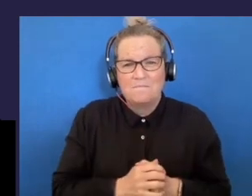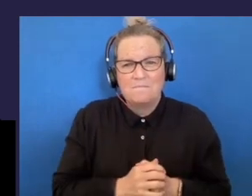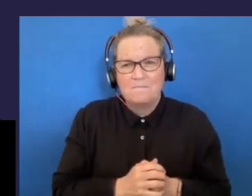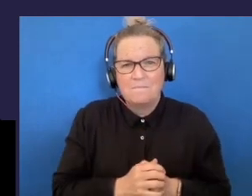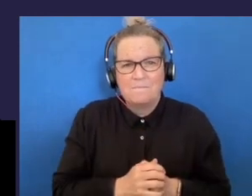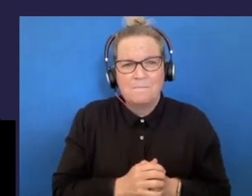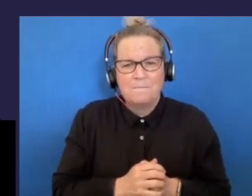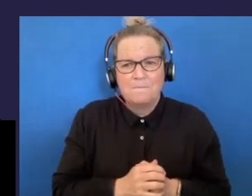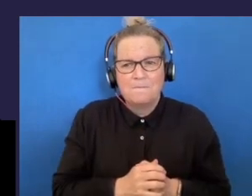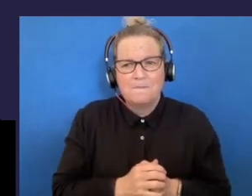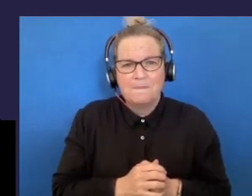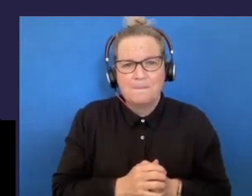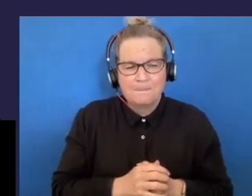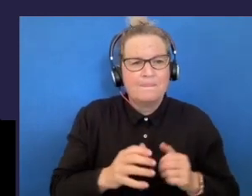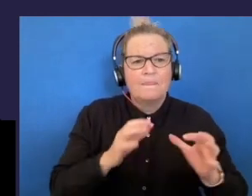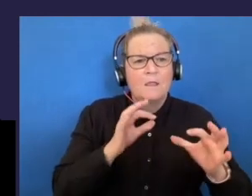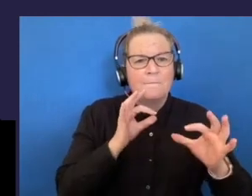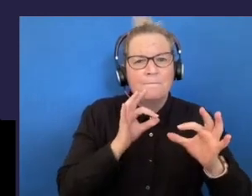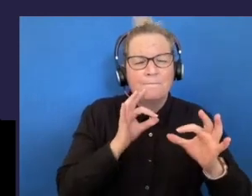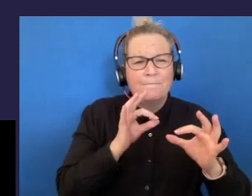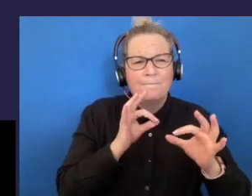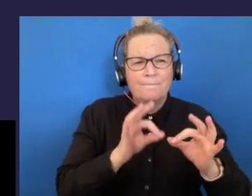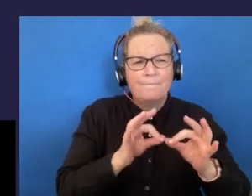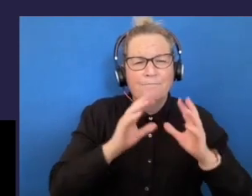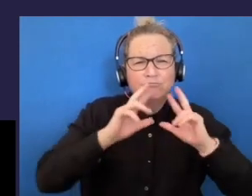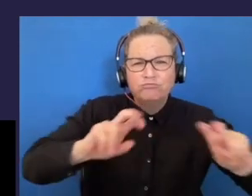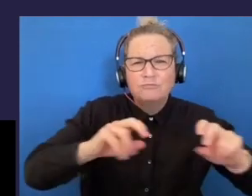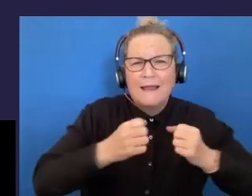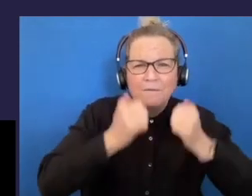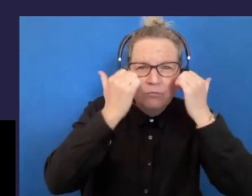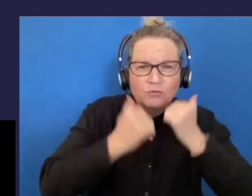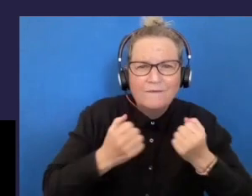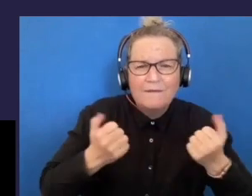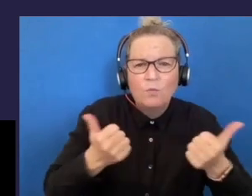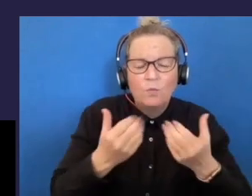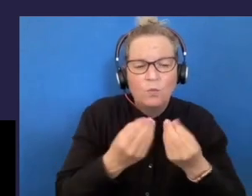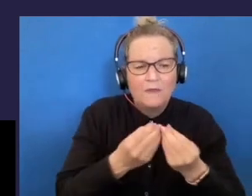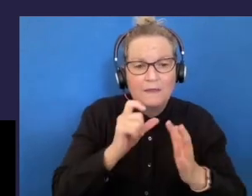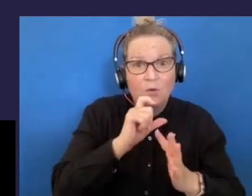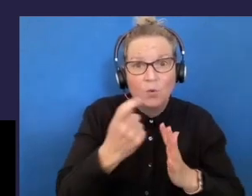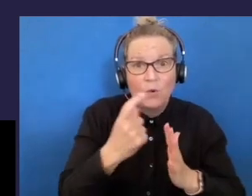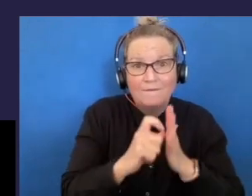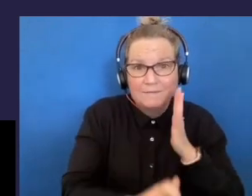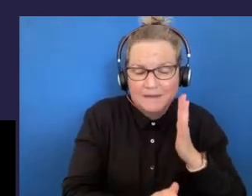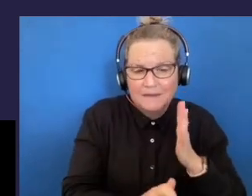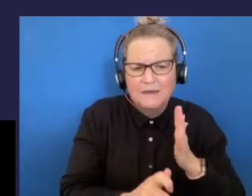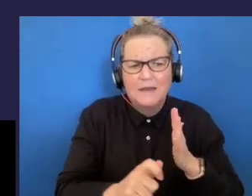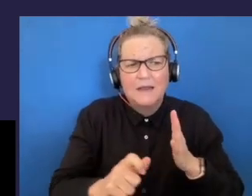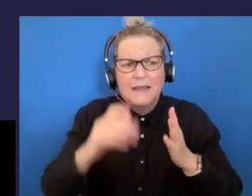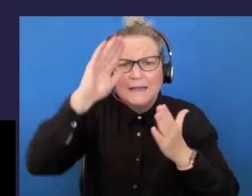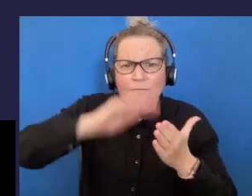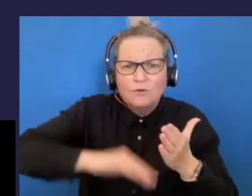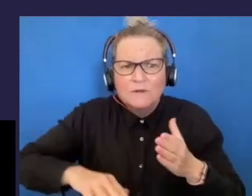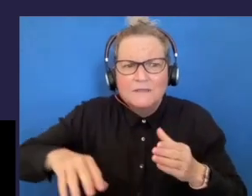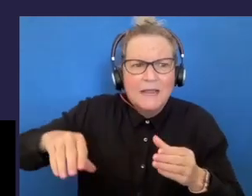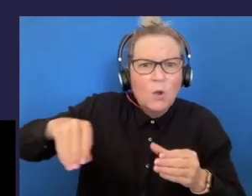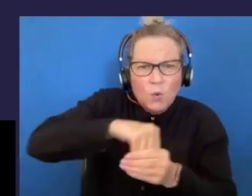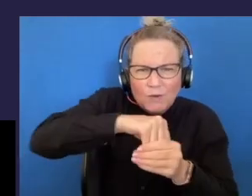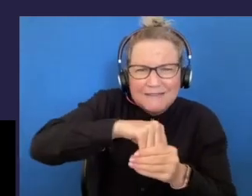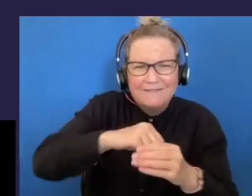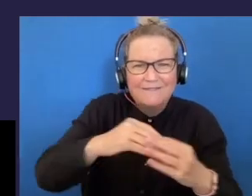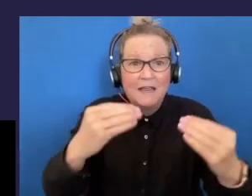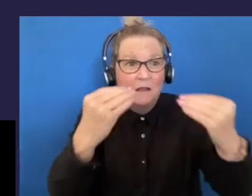amount of research evidence that demonstrates when students with disability experience inclusive education, they make significant progress